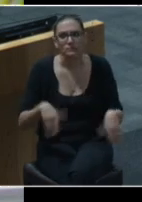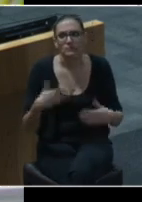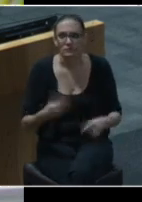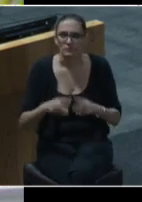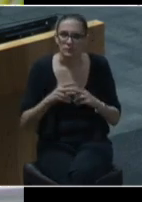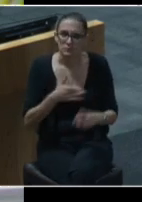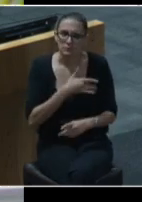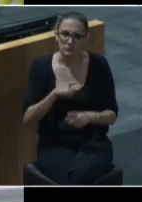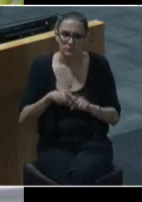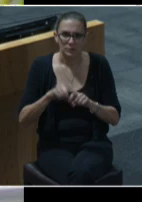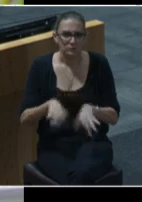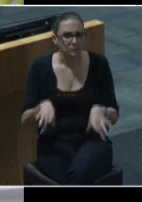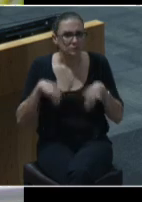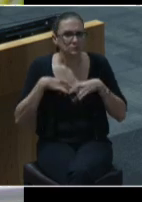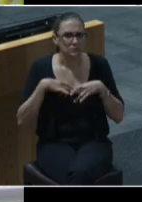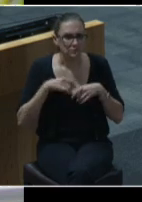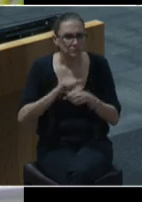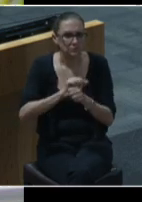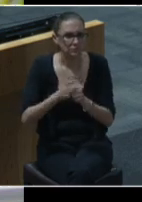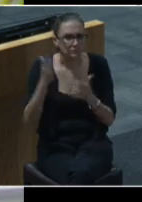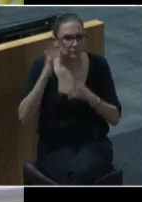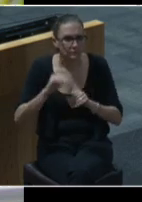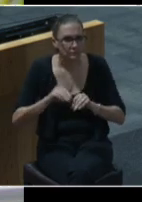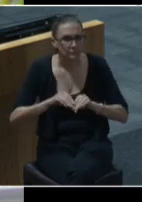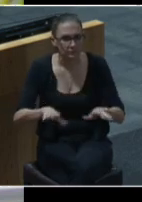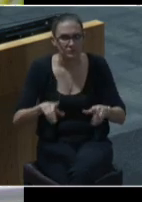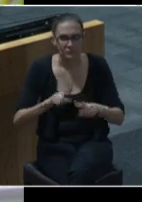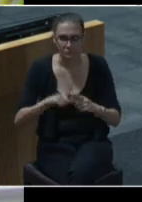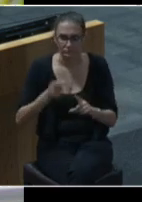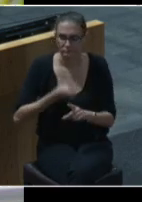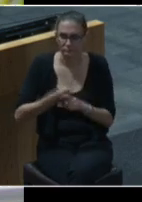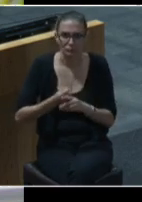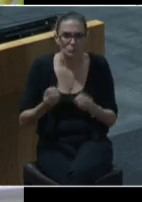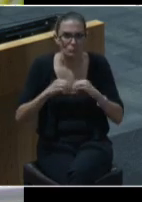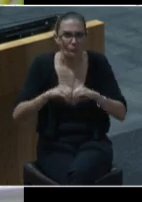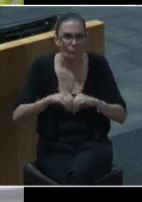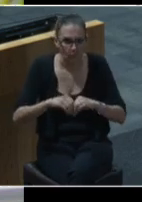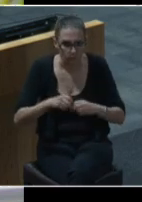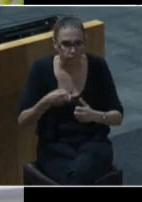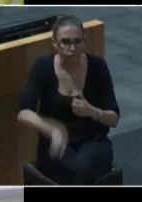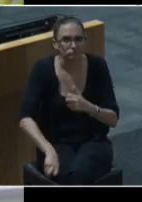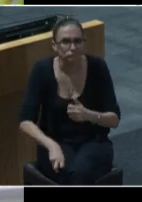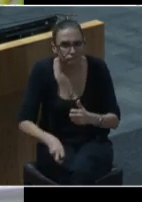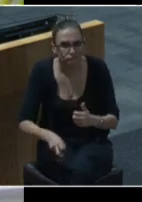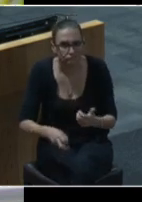kobe 19 experiencing the harsher effects of the virus